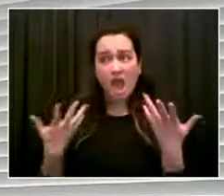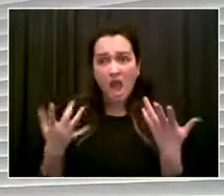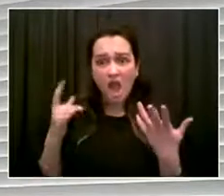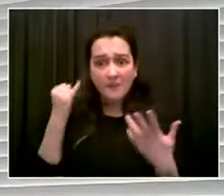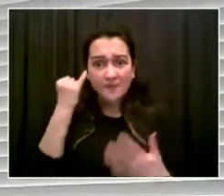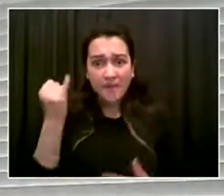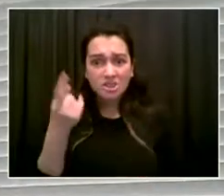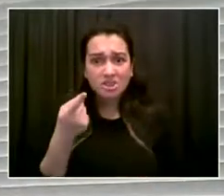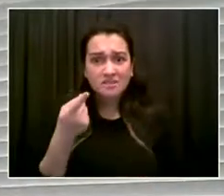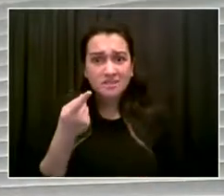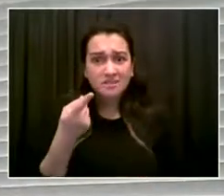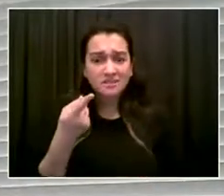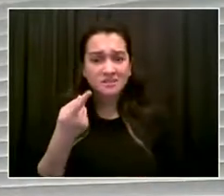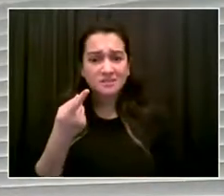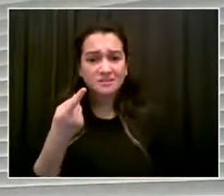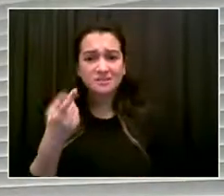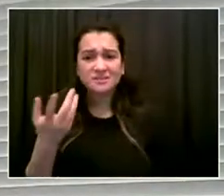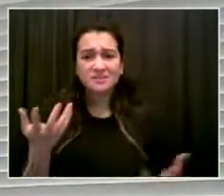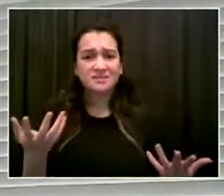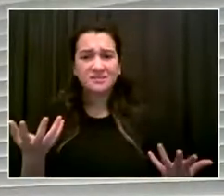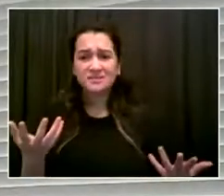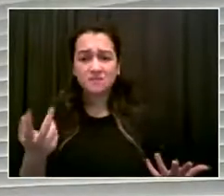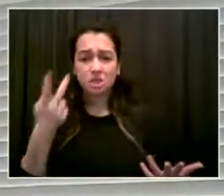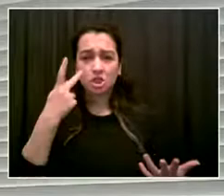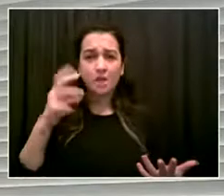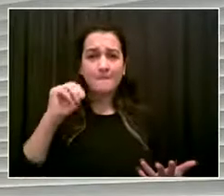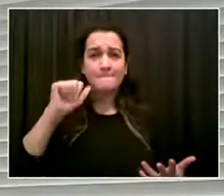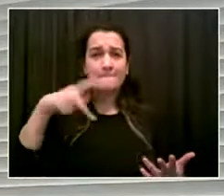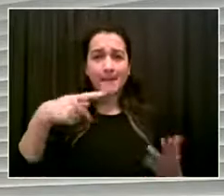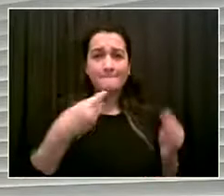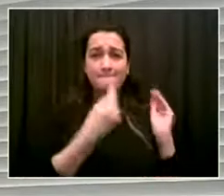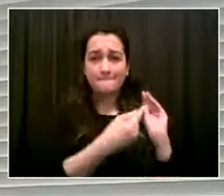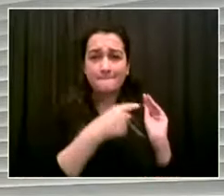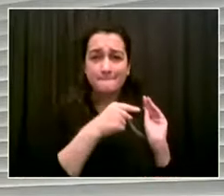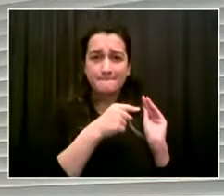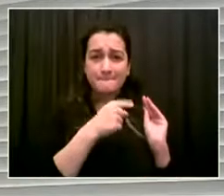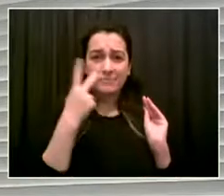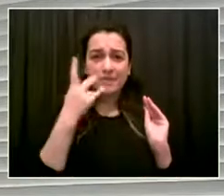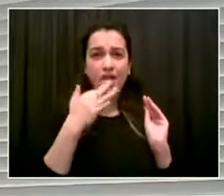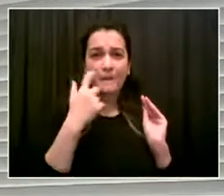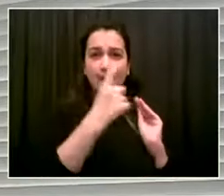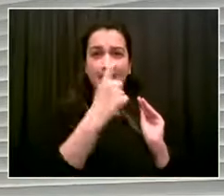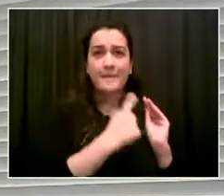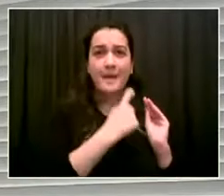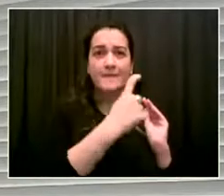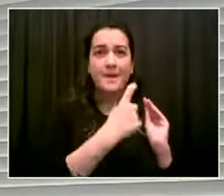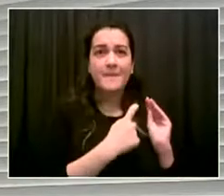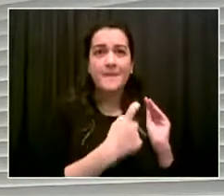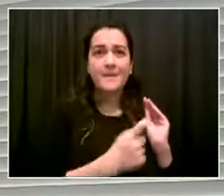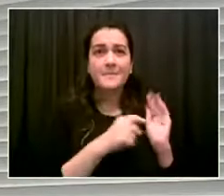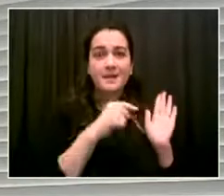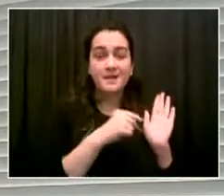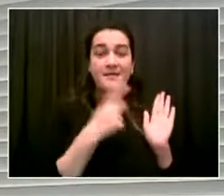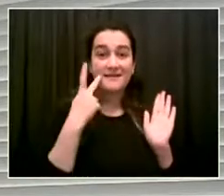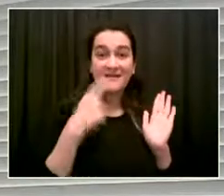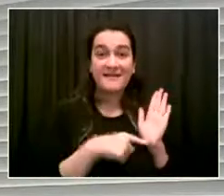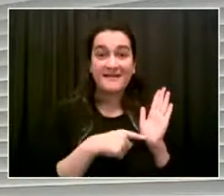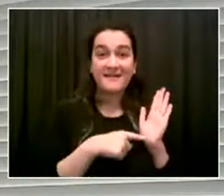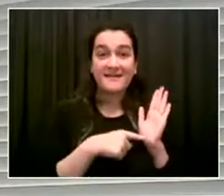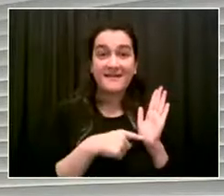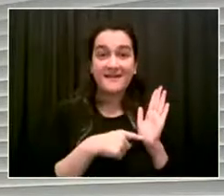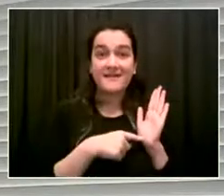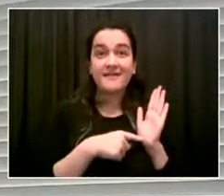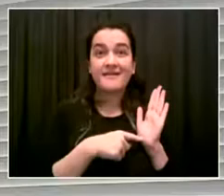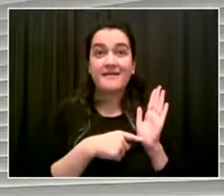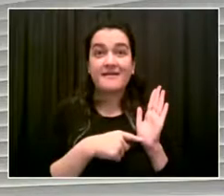of where we had planned 3k as of 2020 that I made when we launched a petition and the areas in red still needed it. If